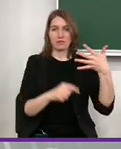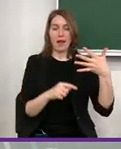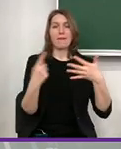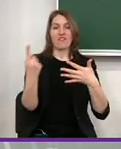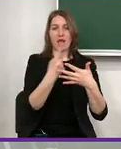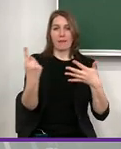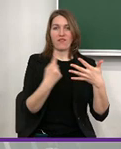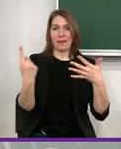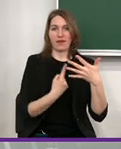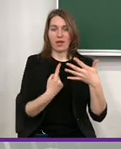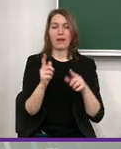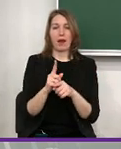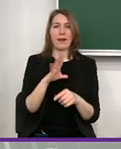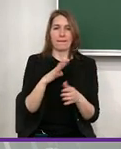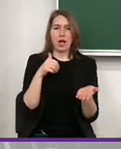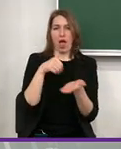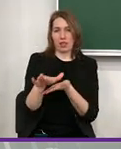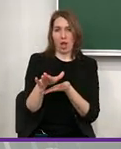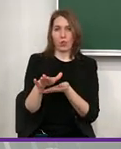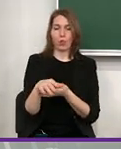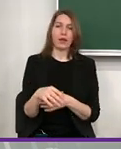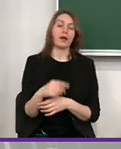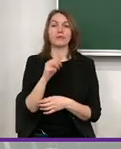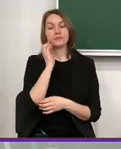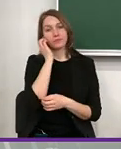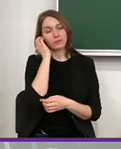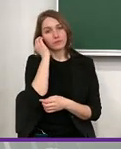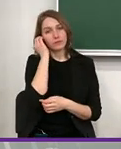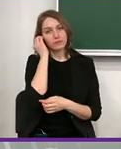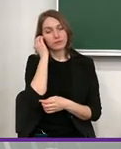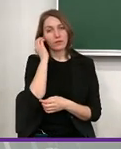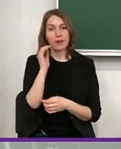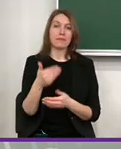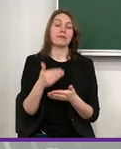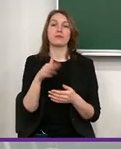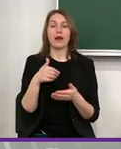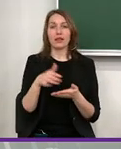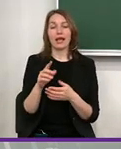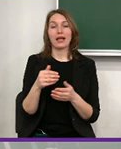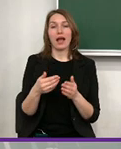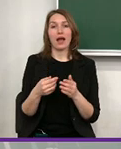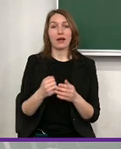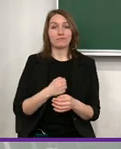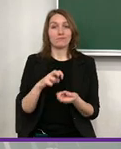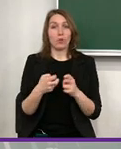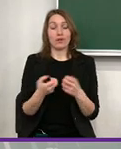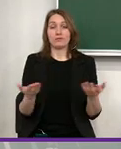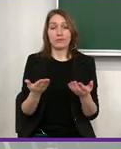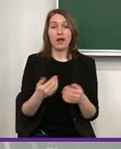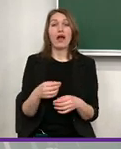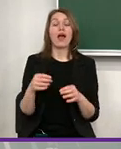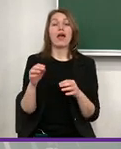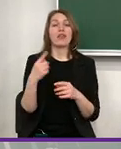this supplier's contracts and so on, and we rank them like top five, and then we